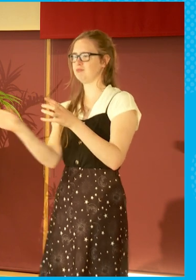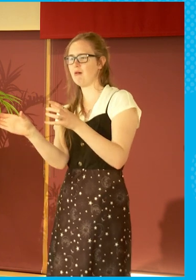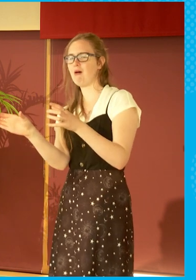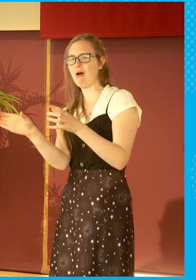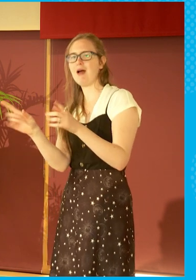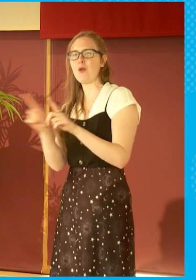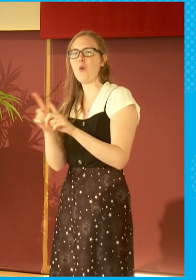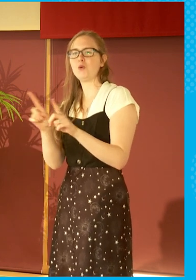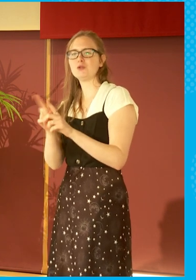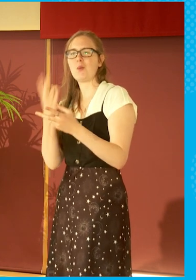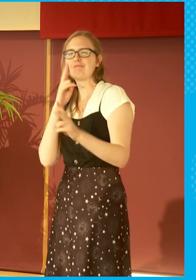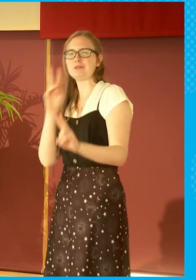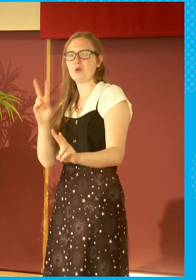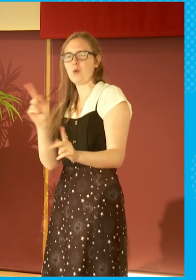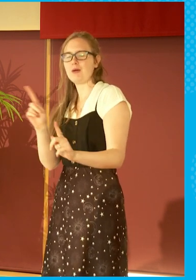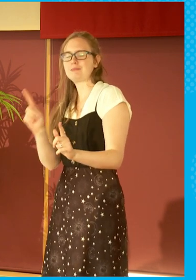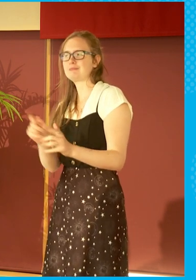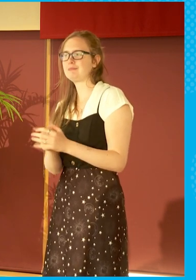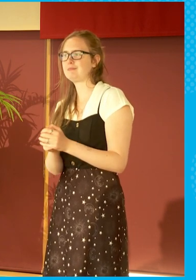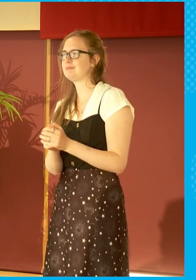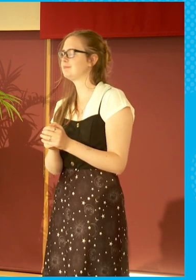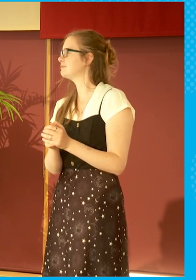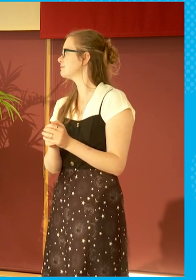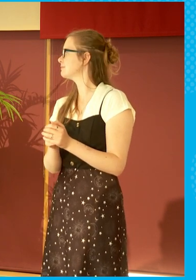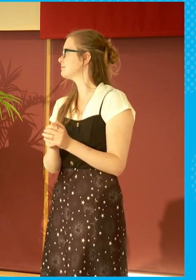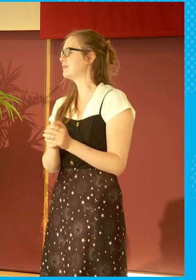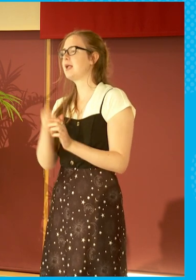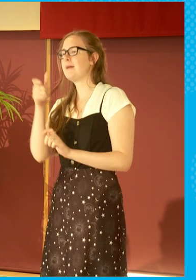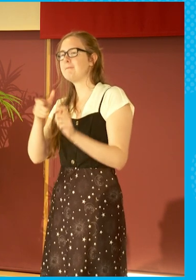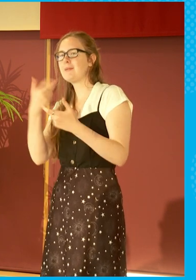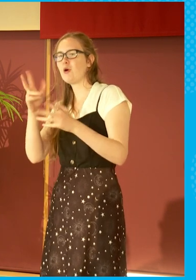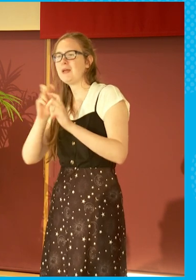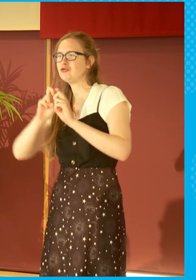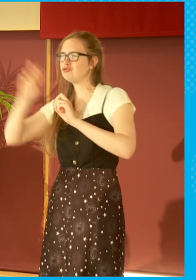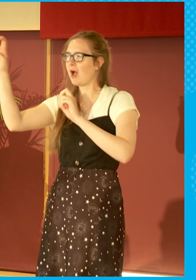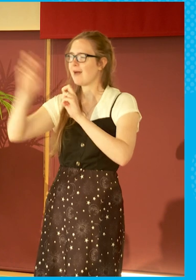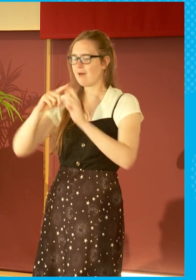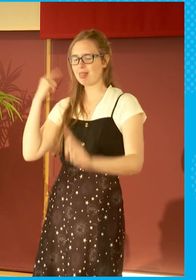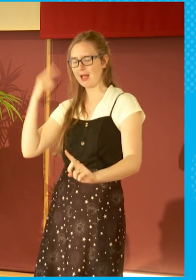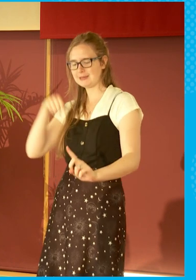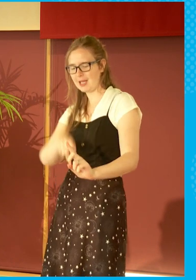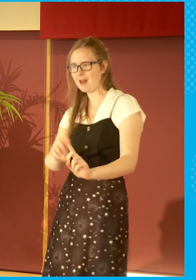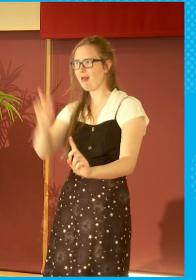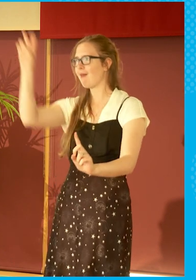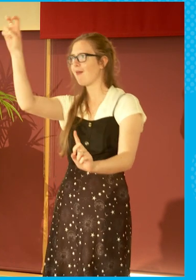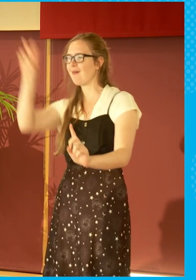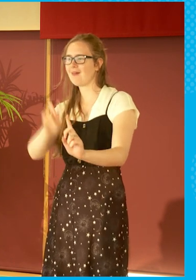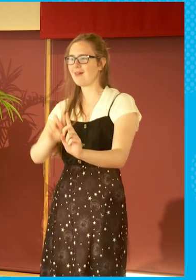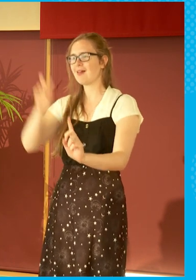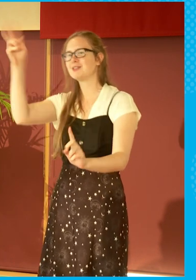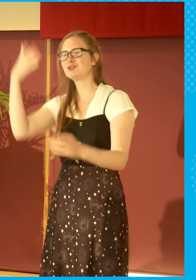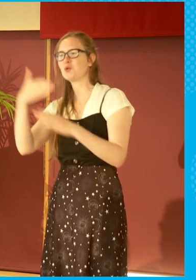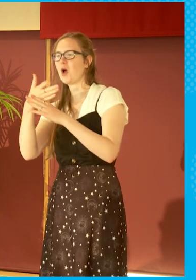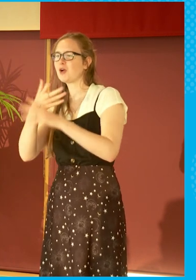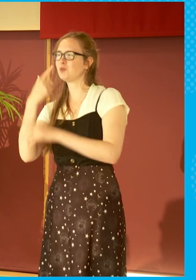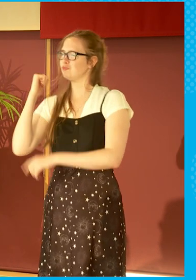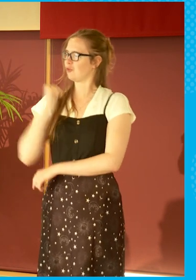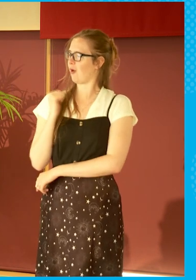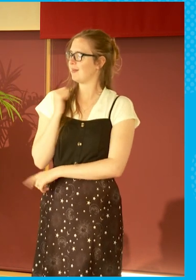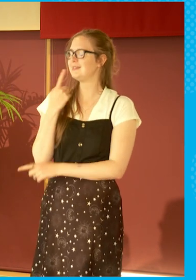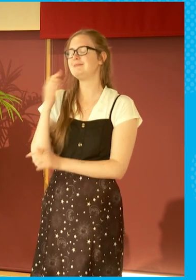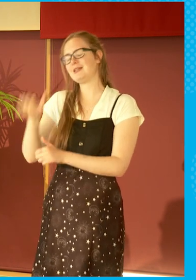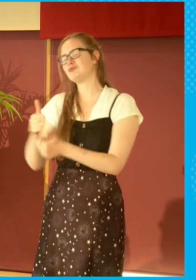see, you know, people travelling from London to come and work here. Yes, they were trying their best to